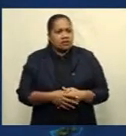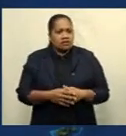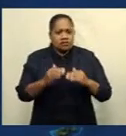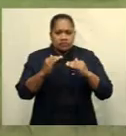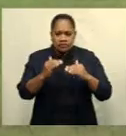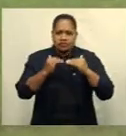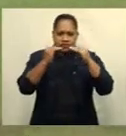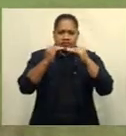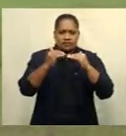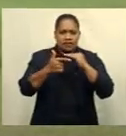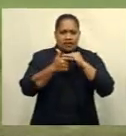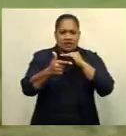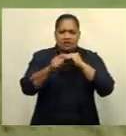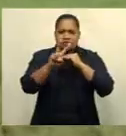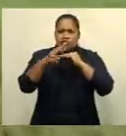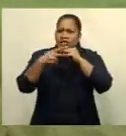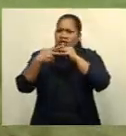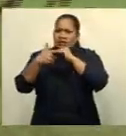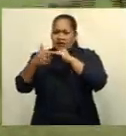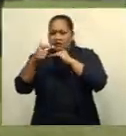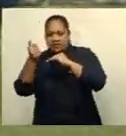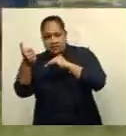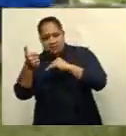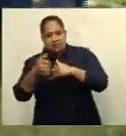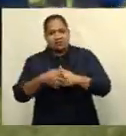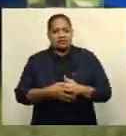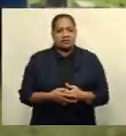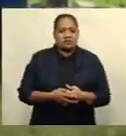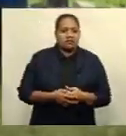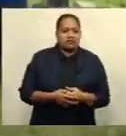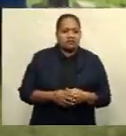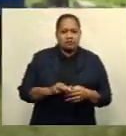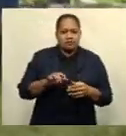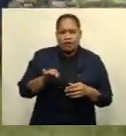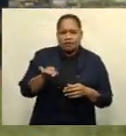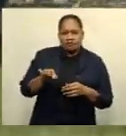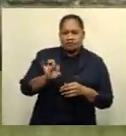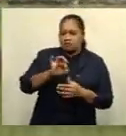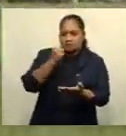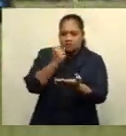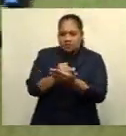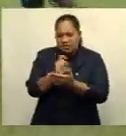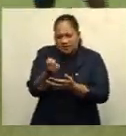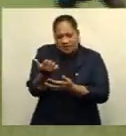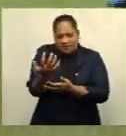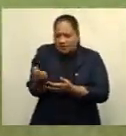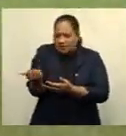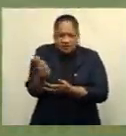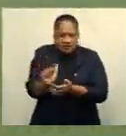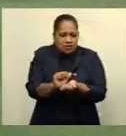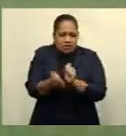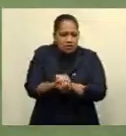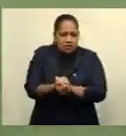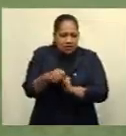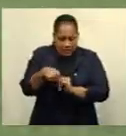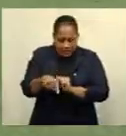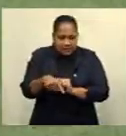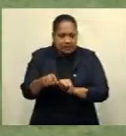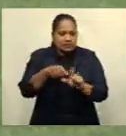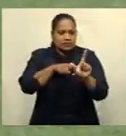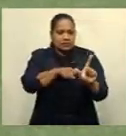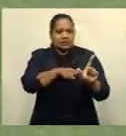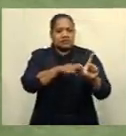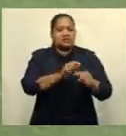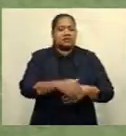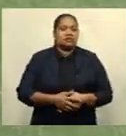is Level 2 and Level 3. The FF is taking this approach because they are not sure whether there will be any sports action again this year. If the communities